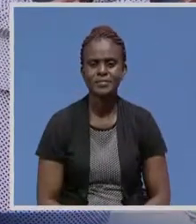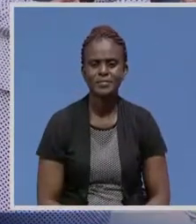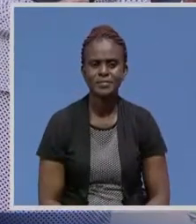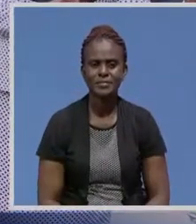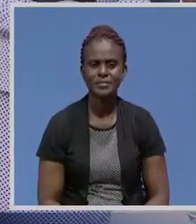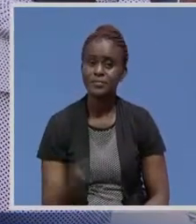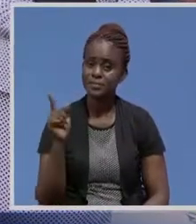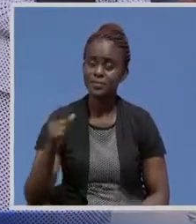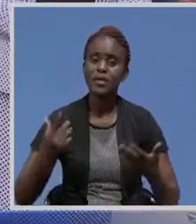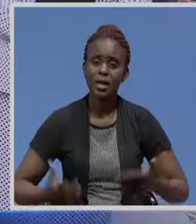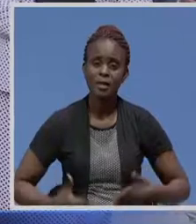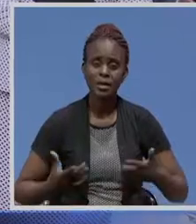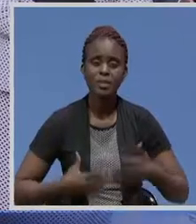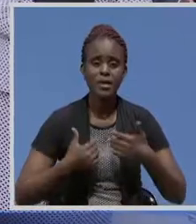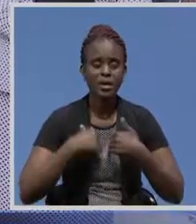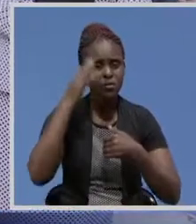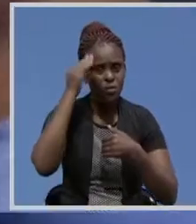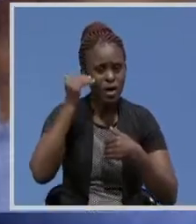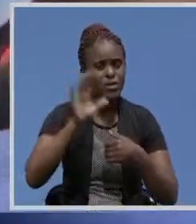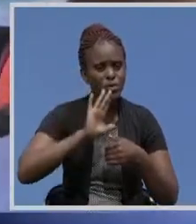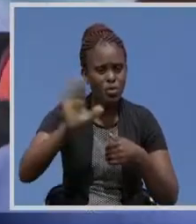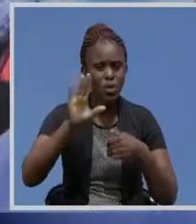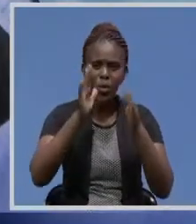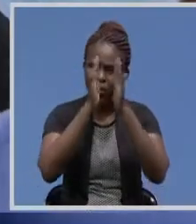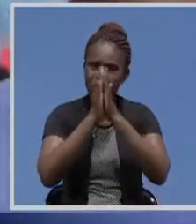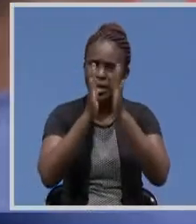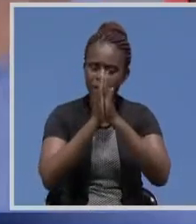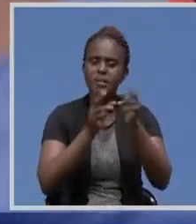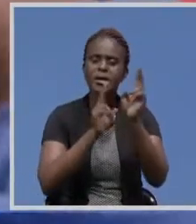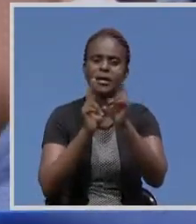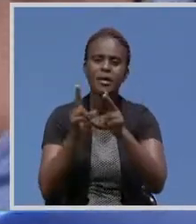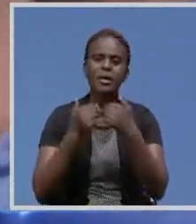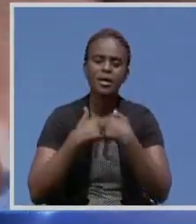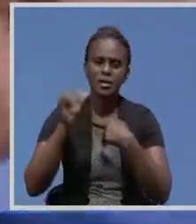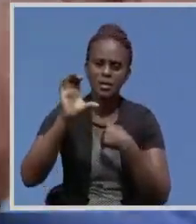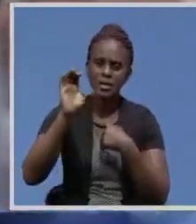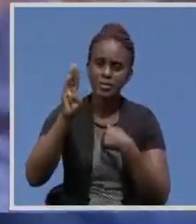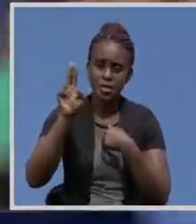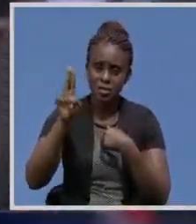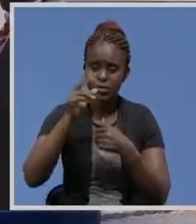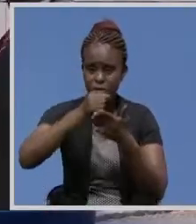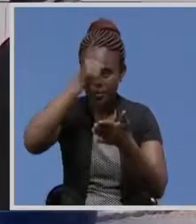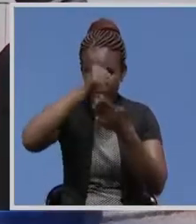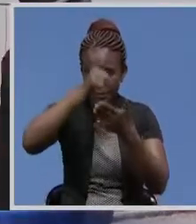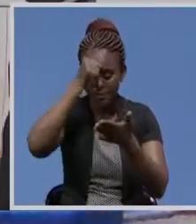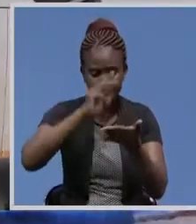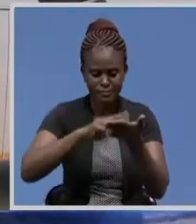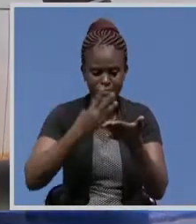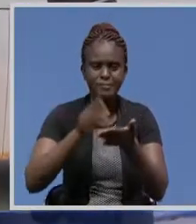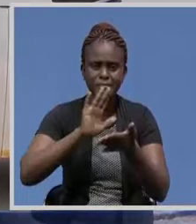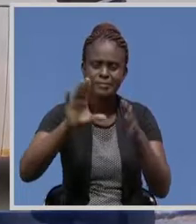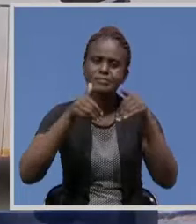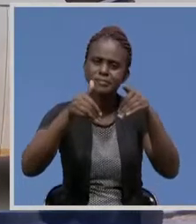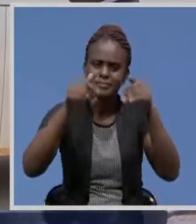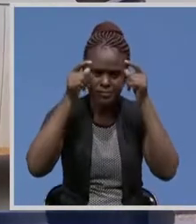They are excited because their cries have been answered. The Kobabalch University students gathered to witness the handover of this Haiger